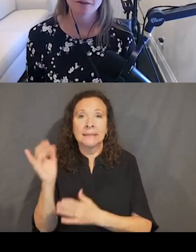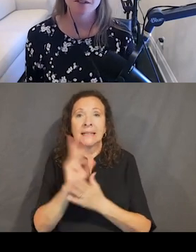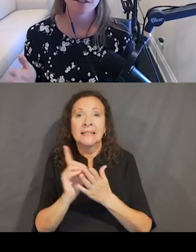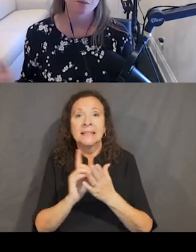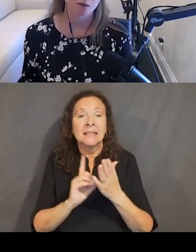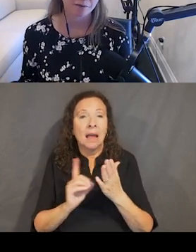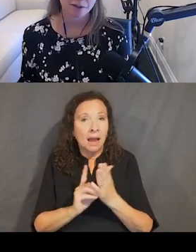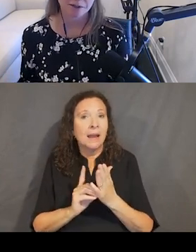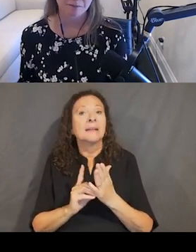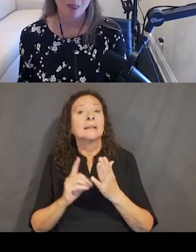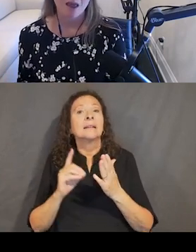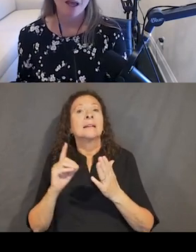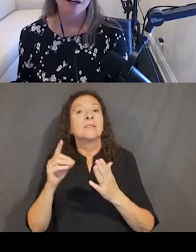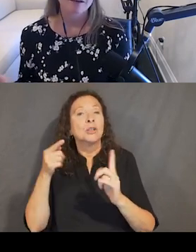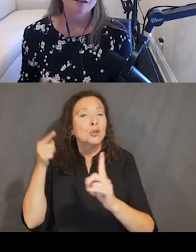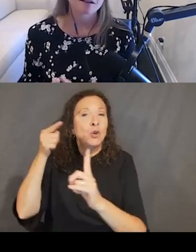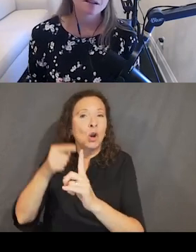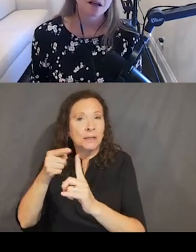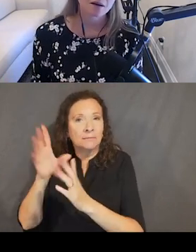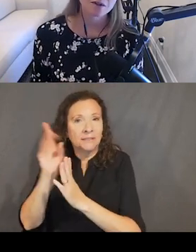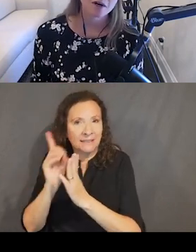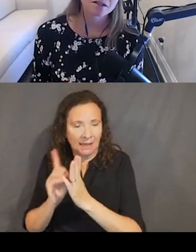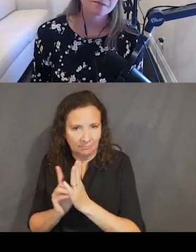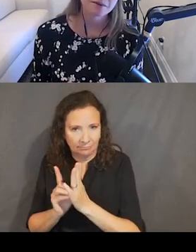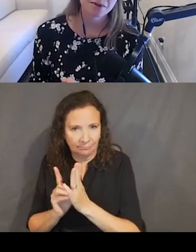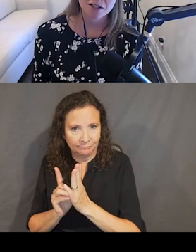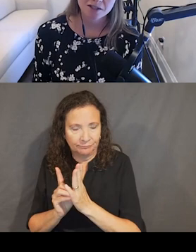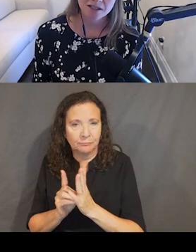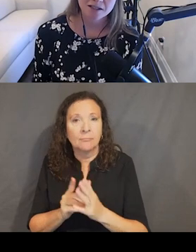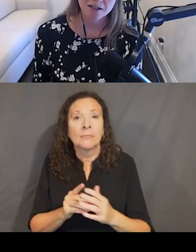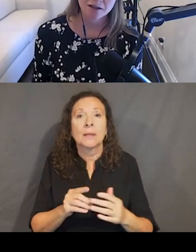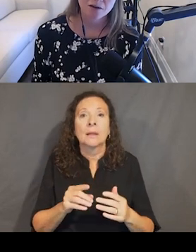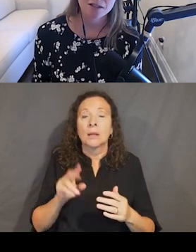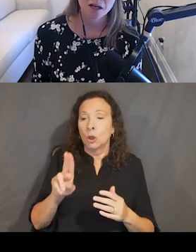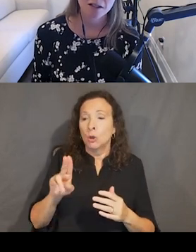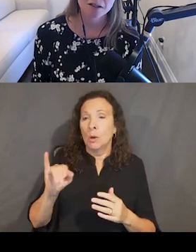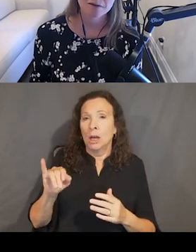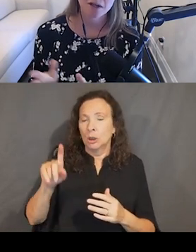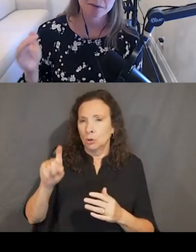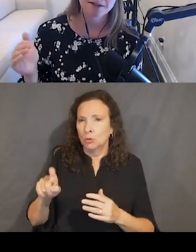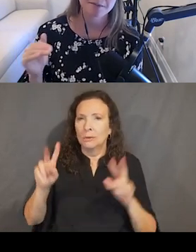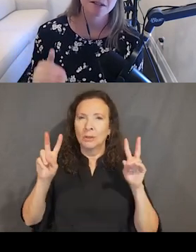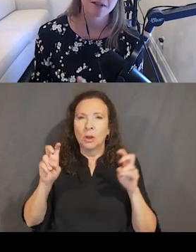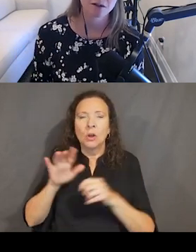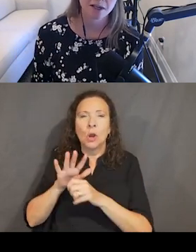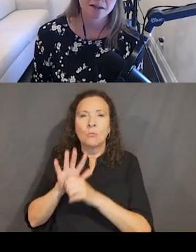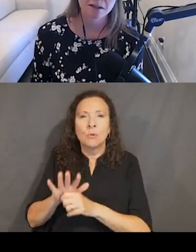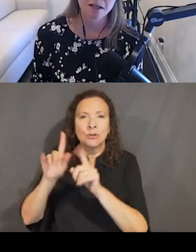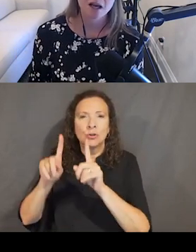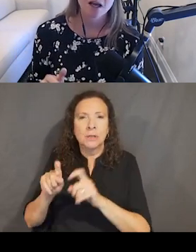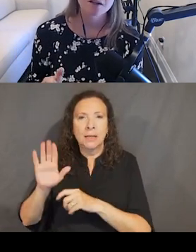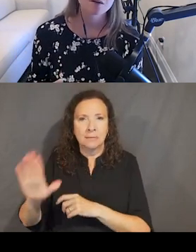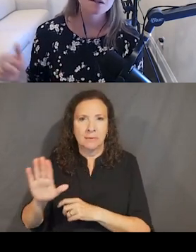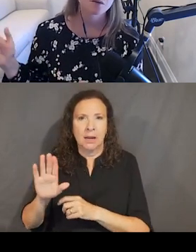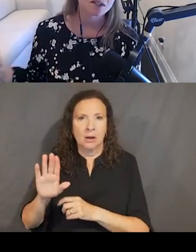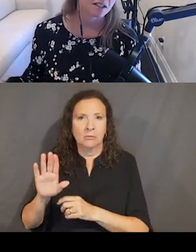the desktop version and the mobile version. And I think UI should be pressure testing their designs for a couple of specific use cases.